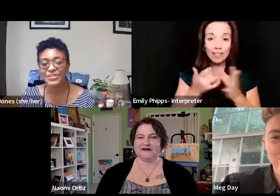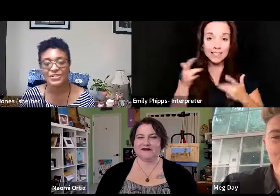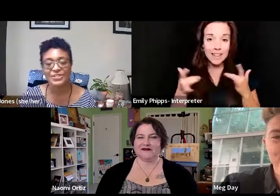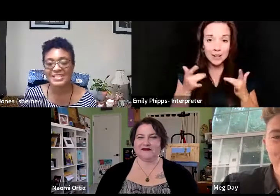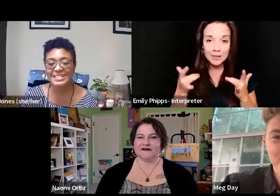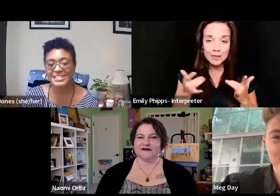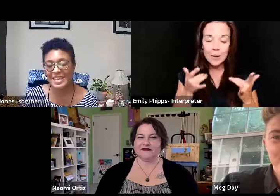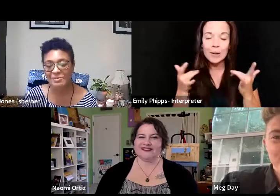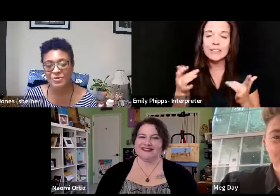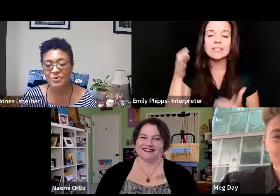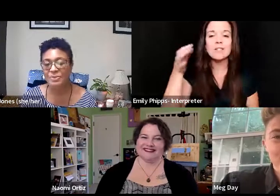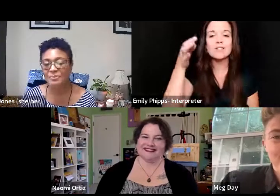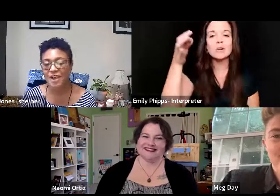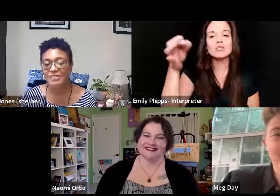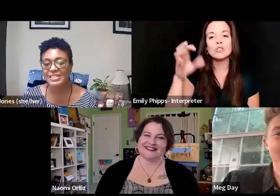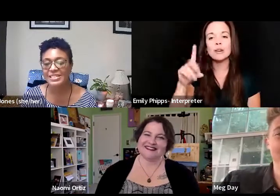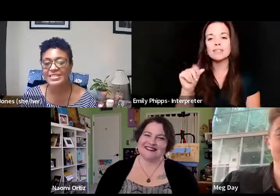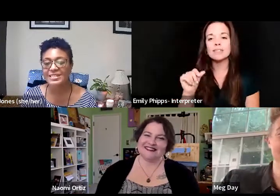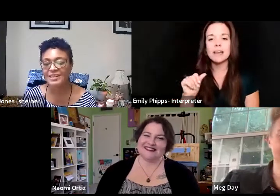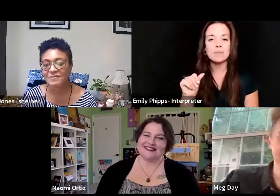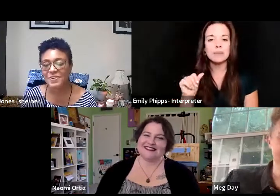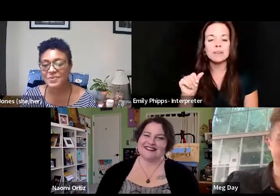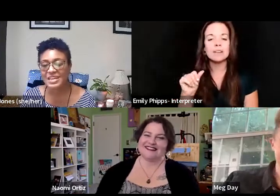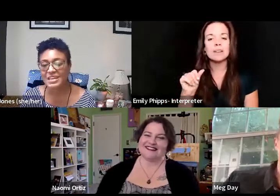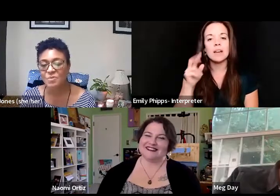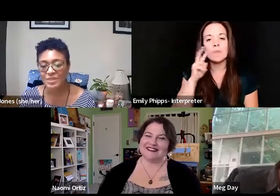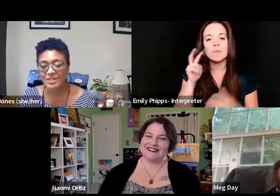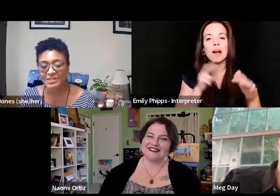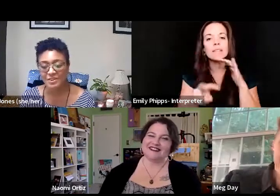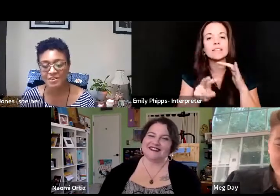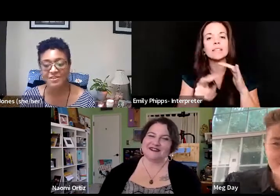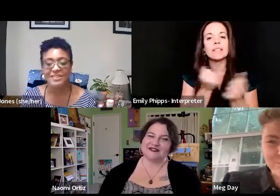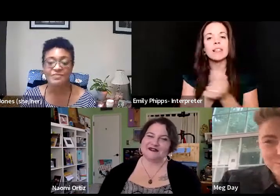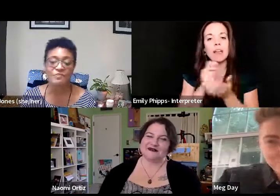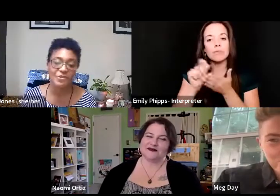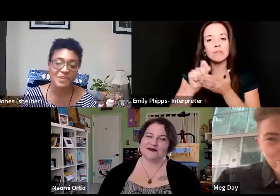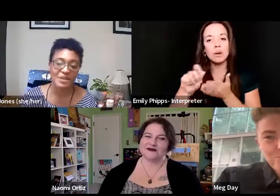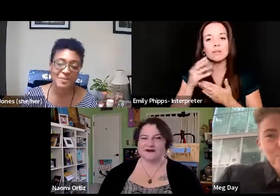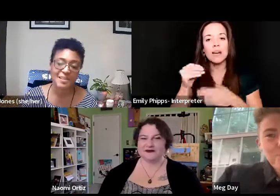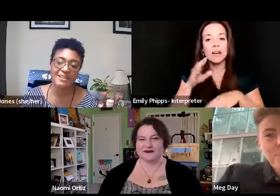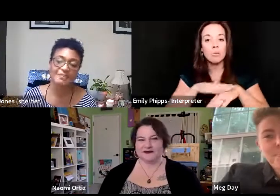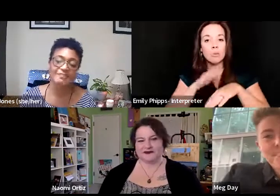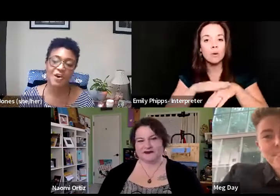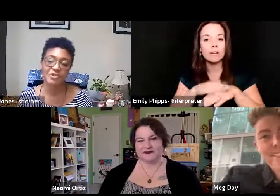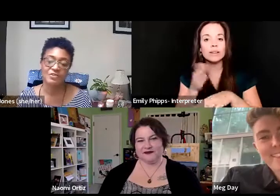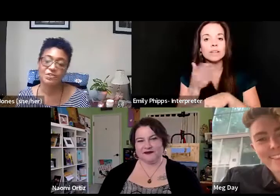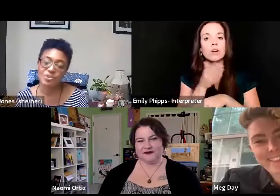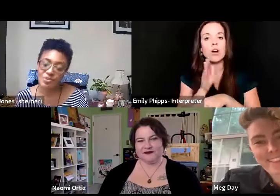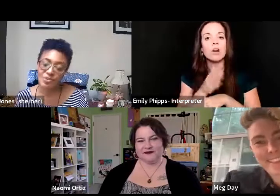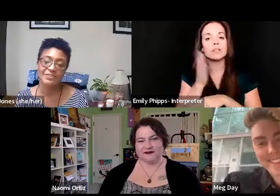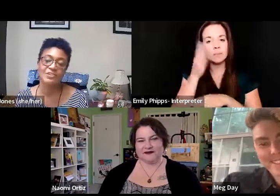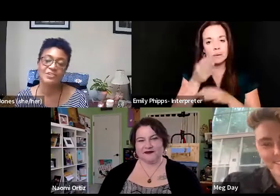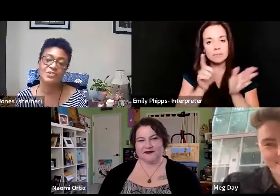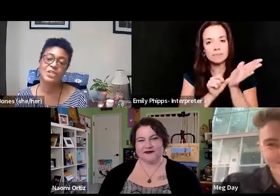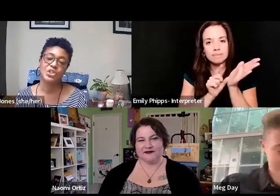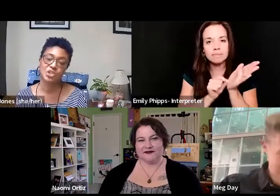The Future is Disabled Prophecies, Love Notes and Morning Songs, is forthcoming in the fall of